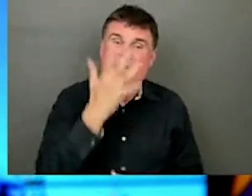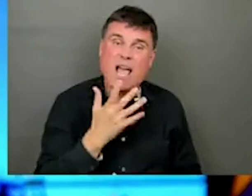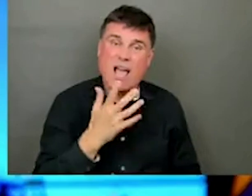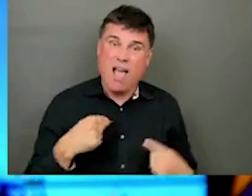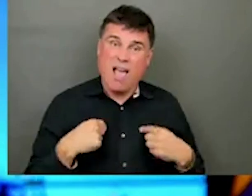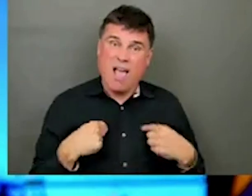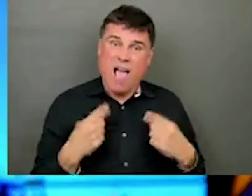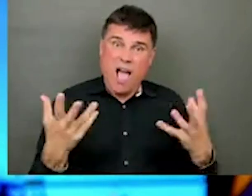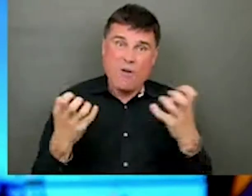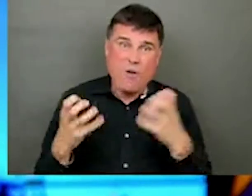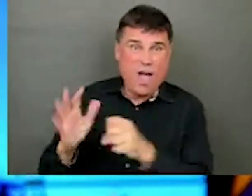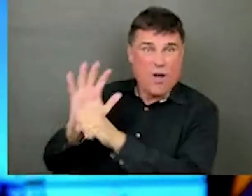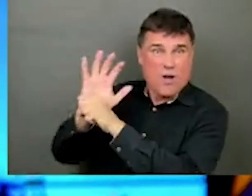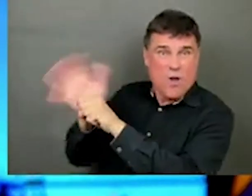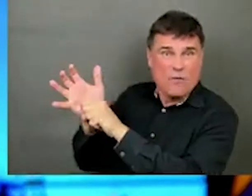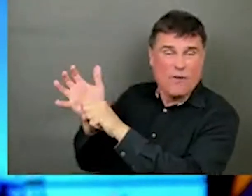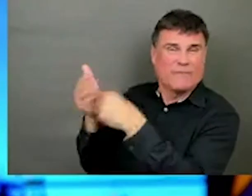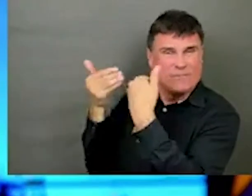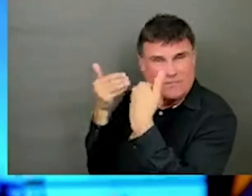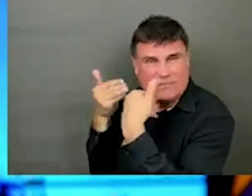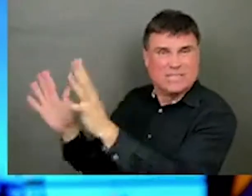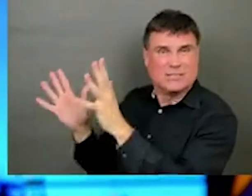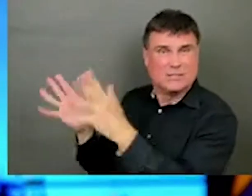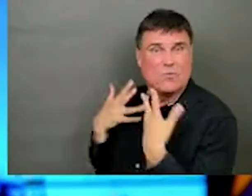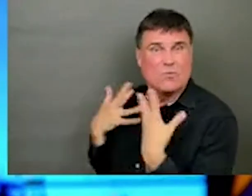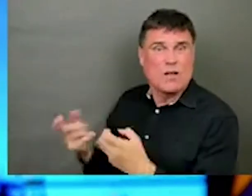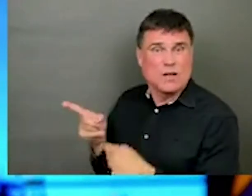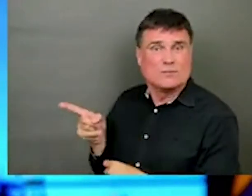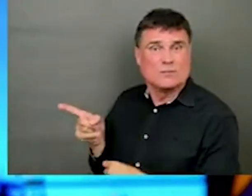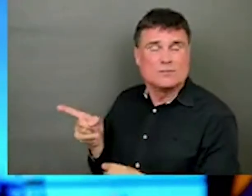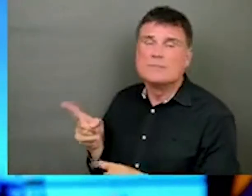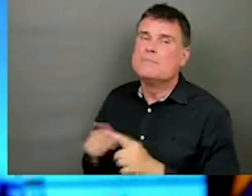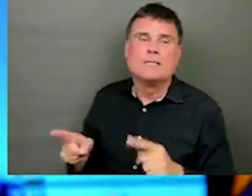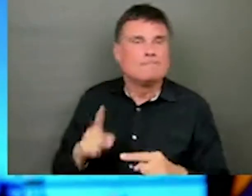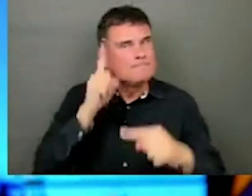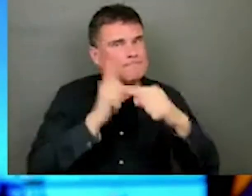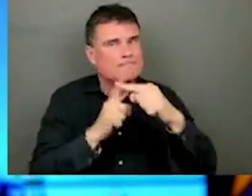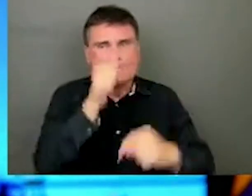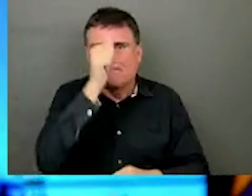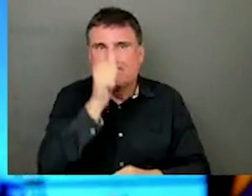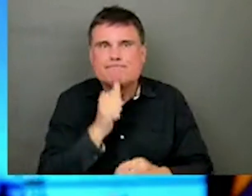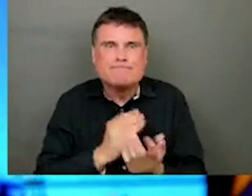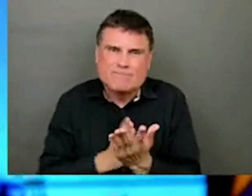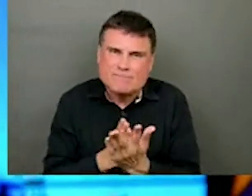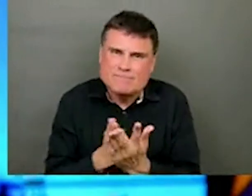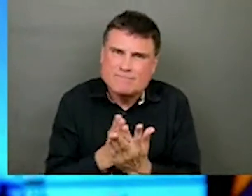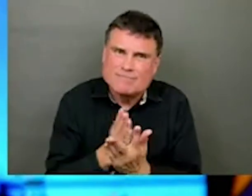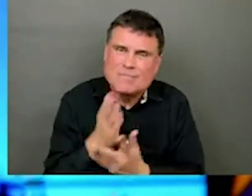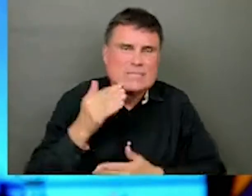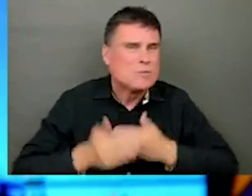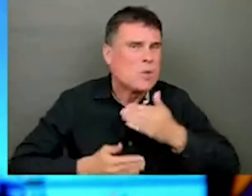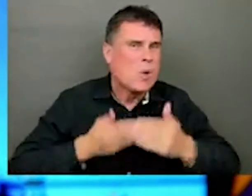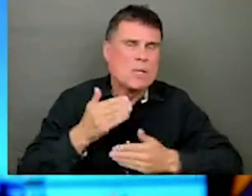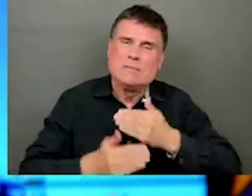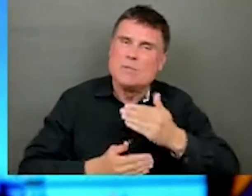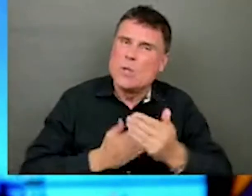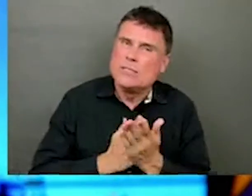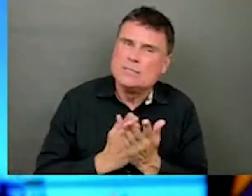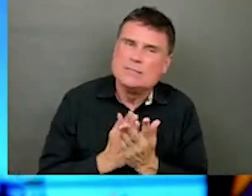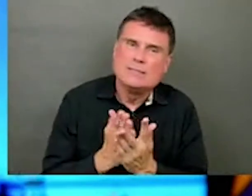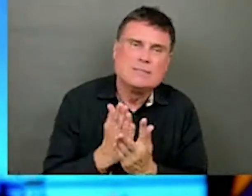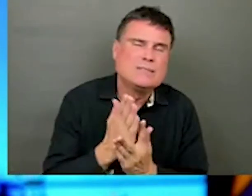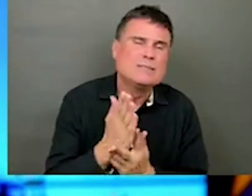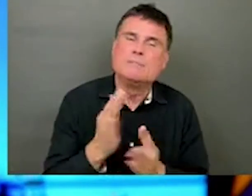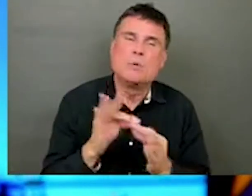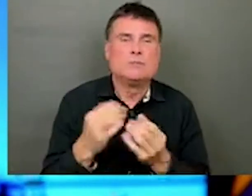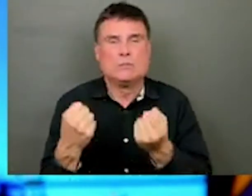in this position right now. But we are. And we need to keep going together. And part of that is making sure that we support each other to